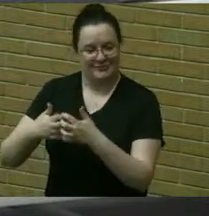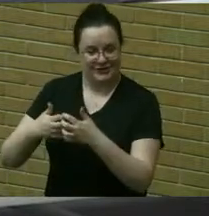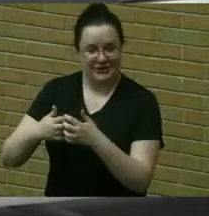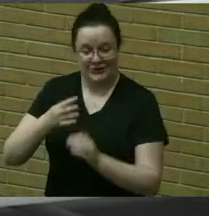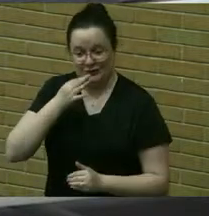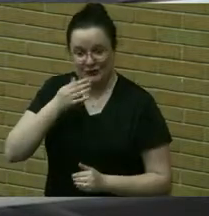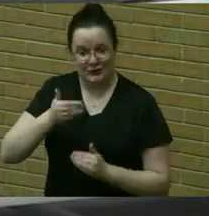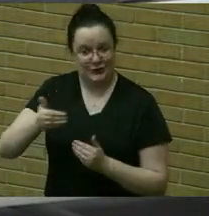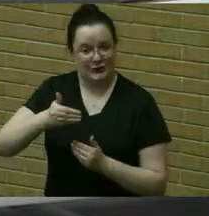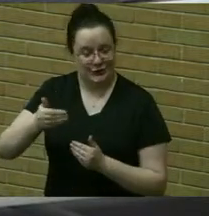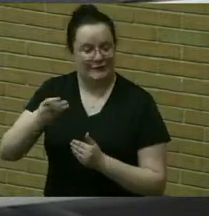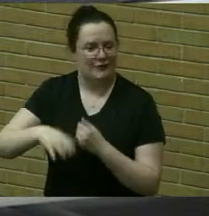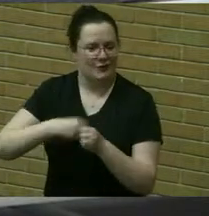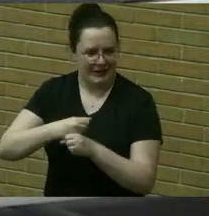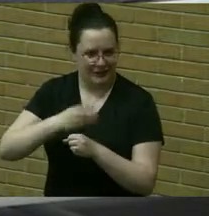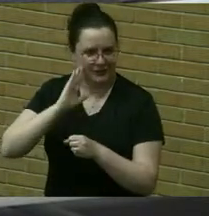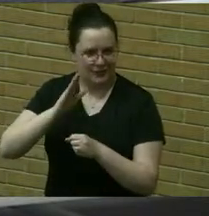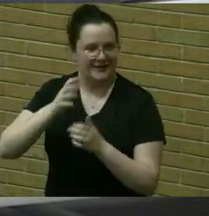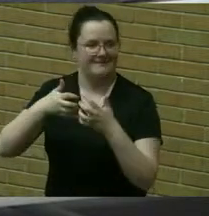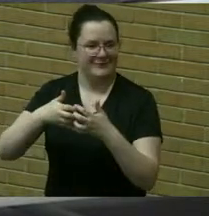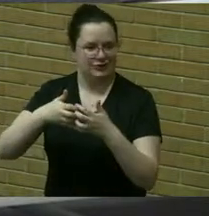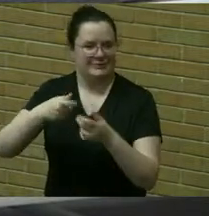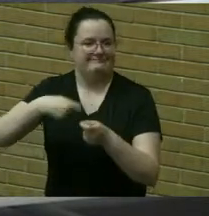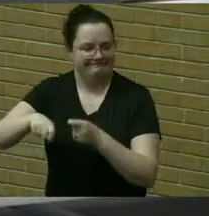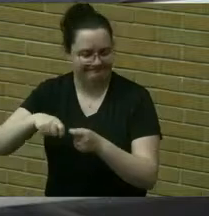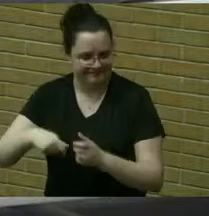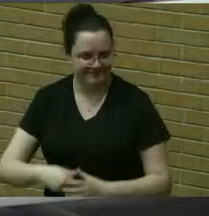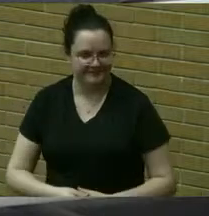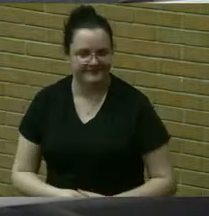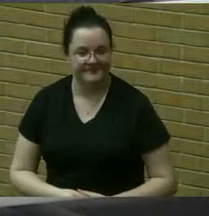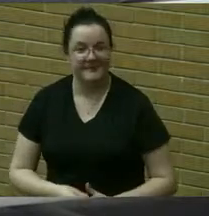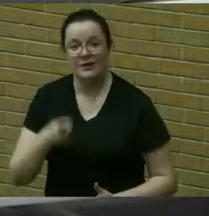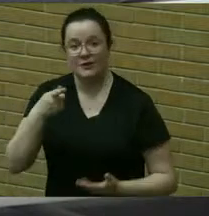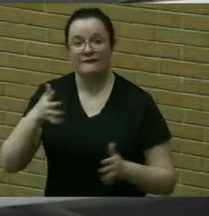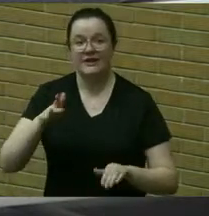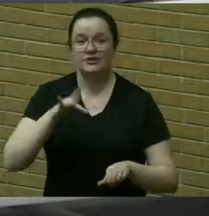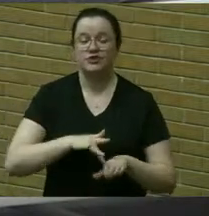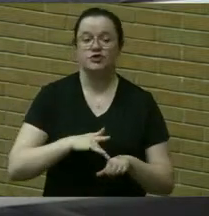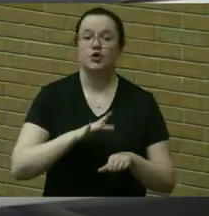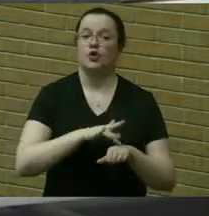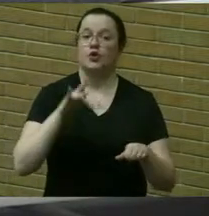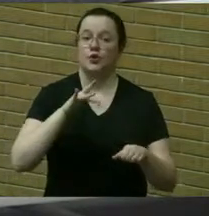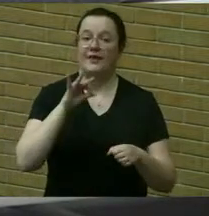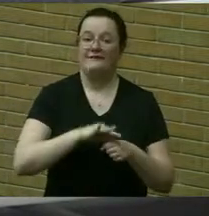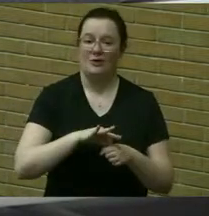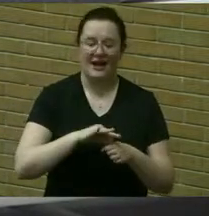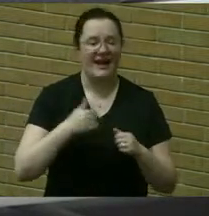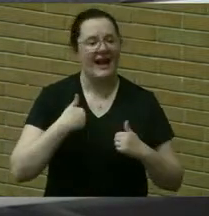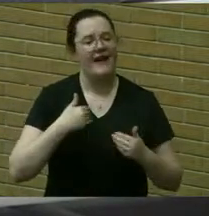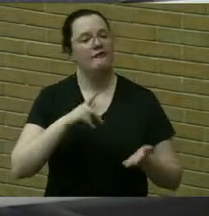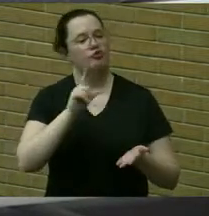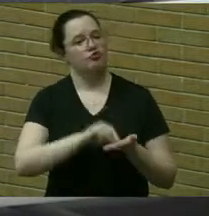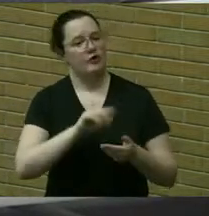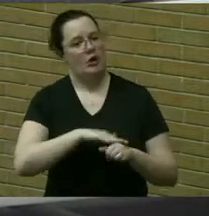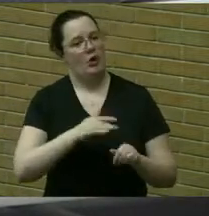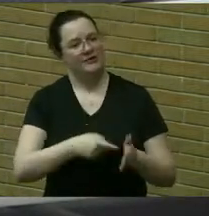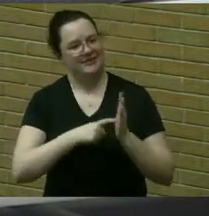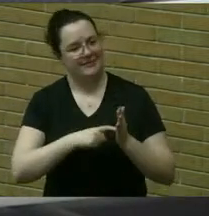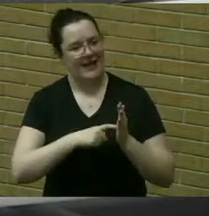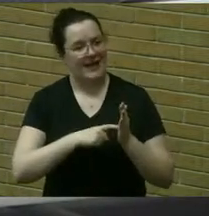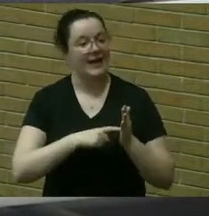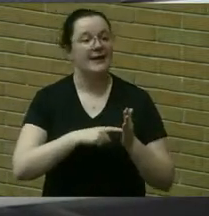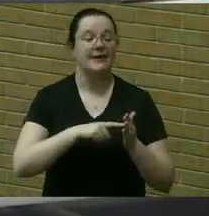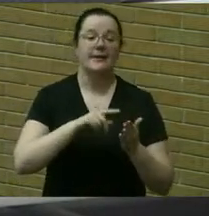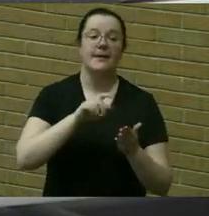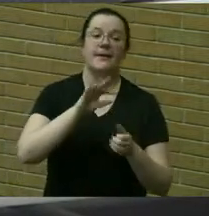of years there's new um you know if you've been to early voting you know that print on demand ballots and things those